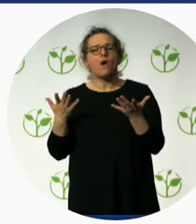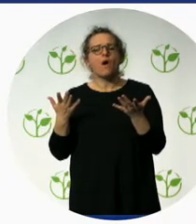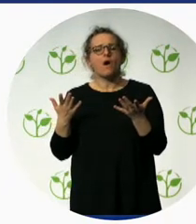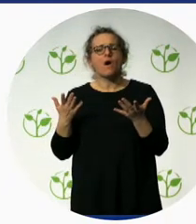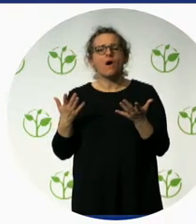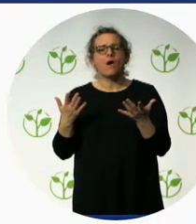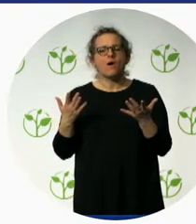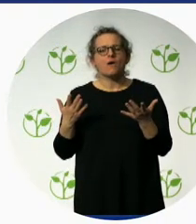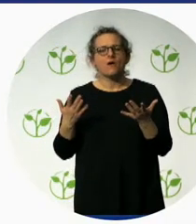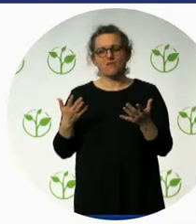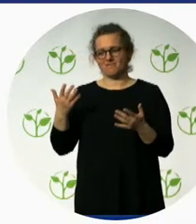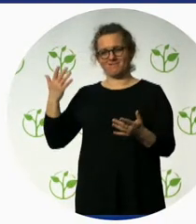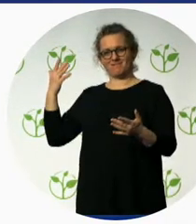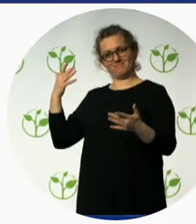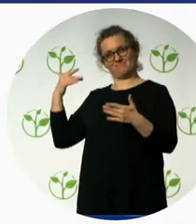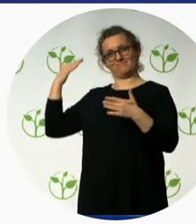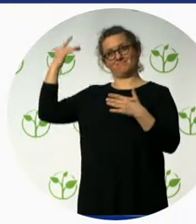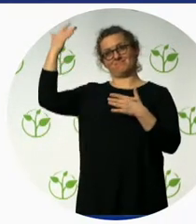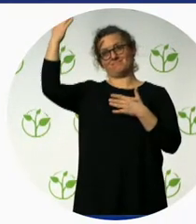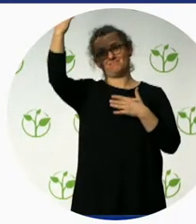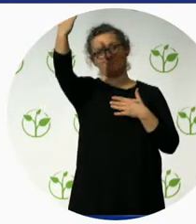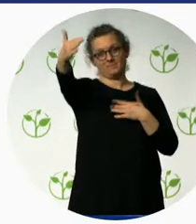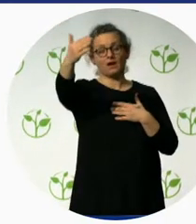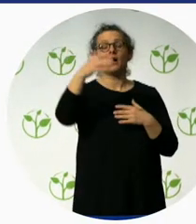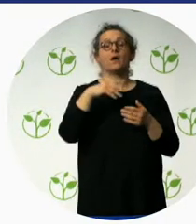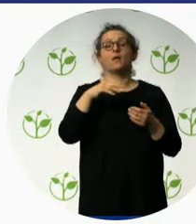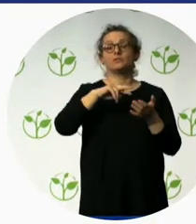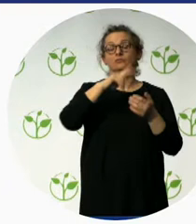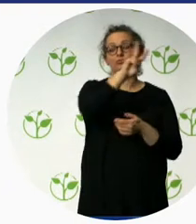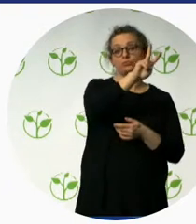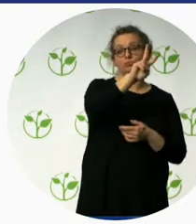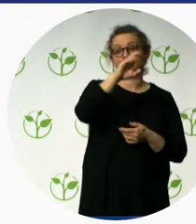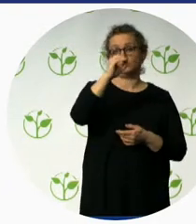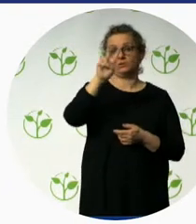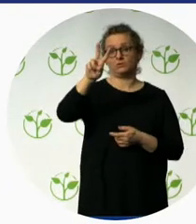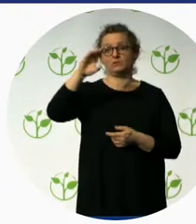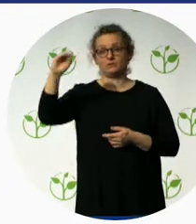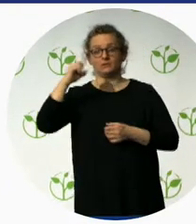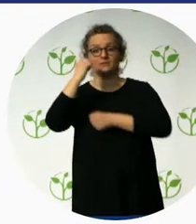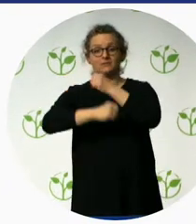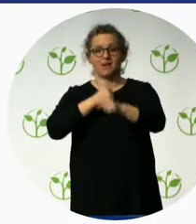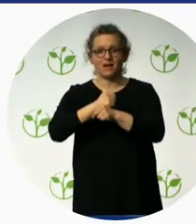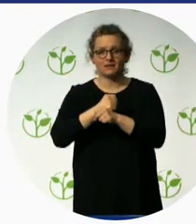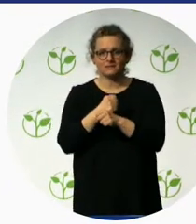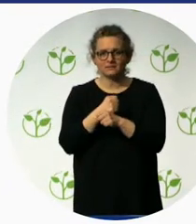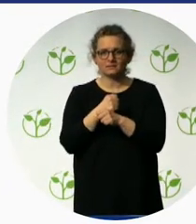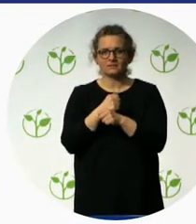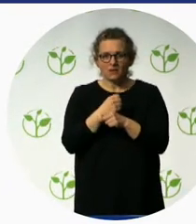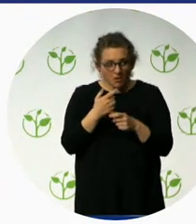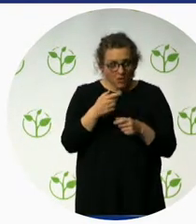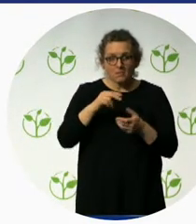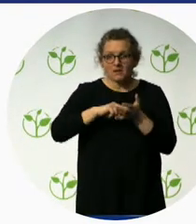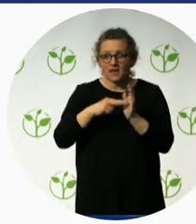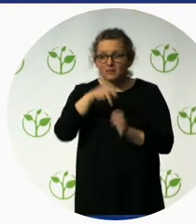And that they would require barrier free travel. And when it comes to India, India is seventh in terms of the contribution